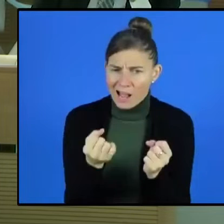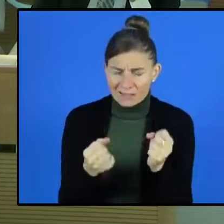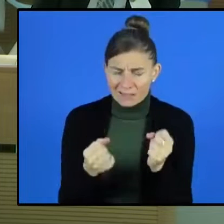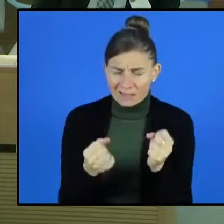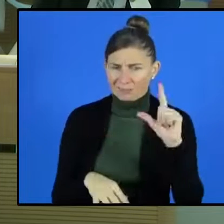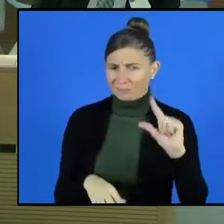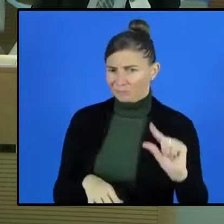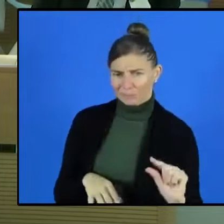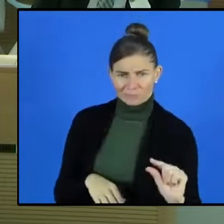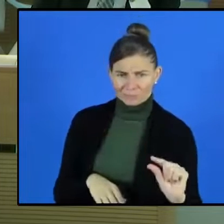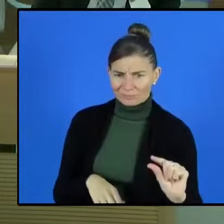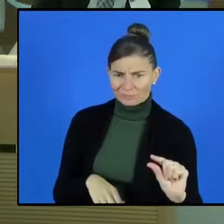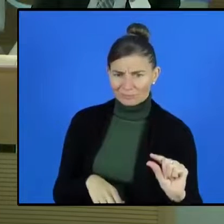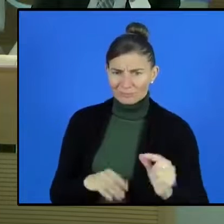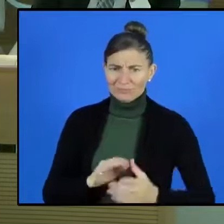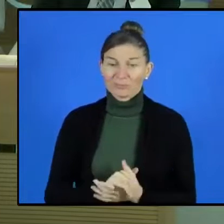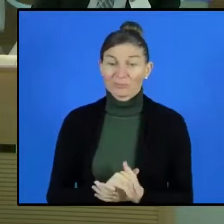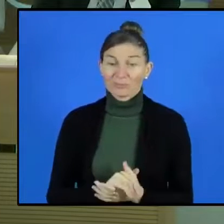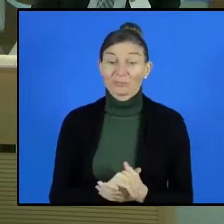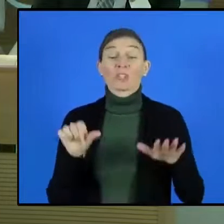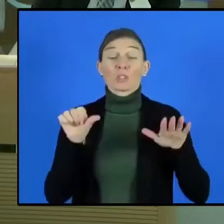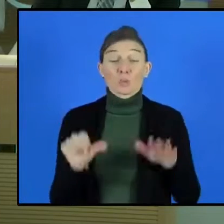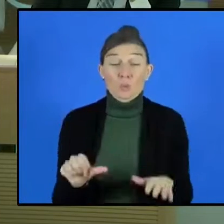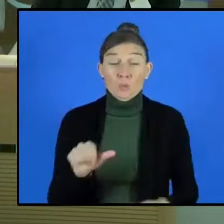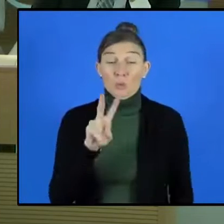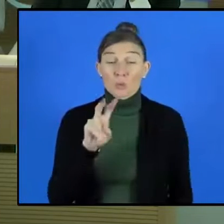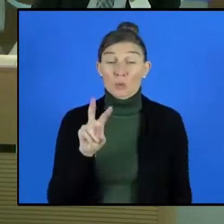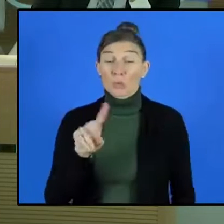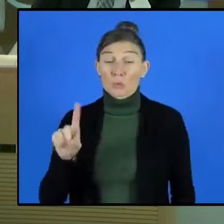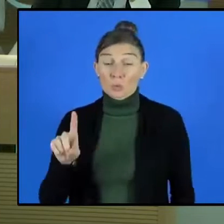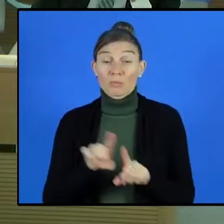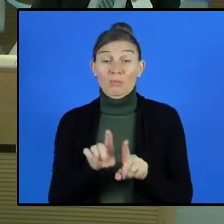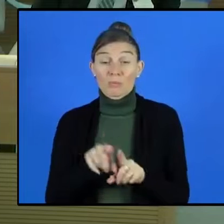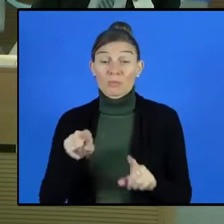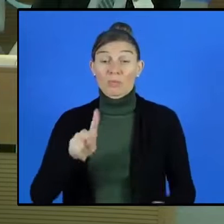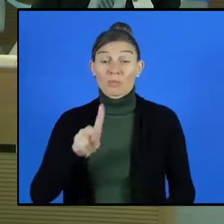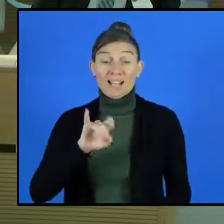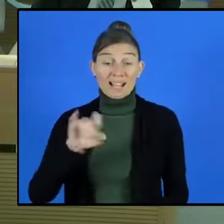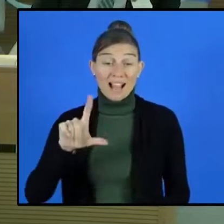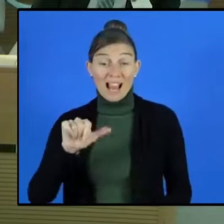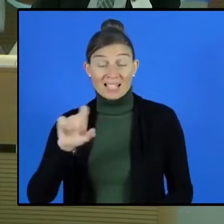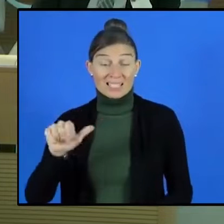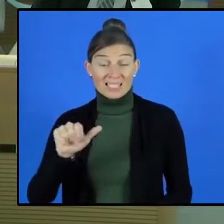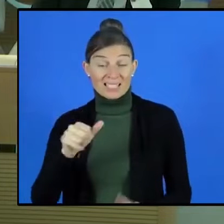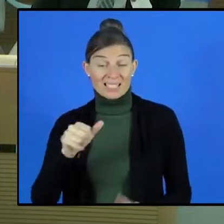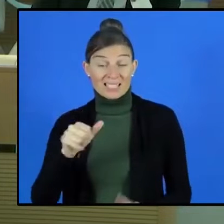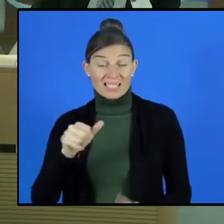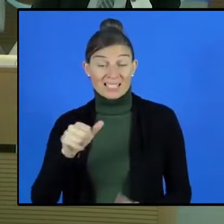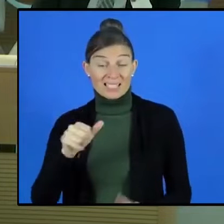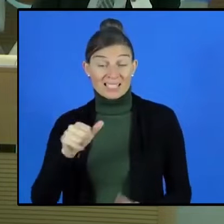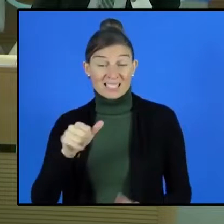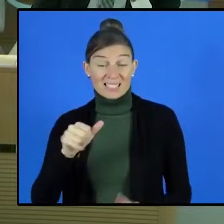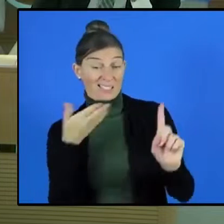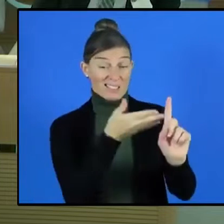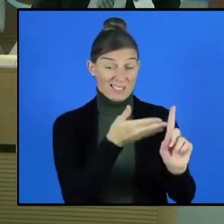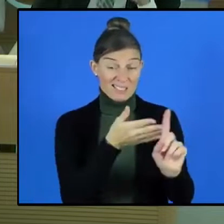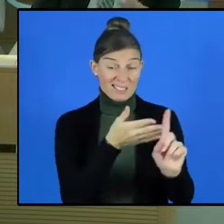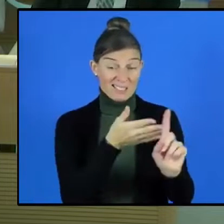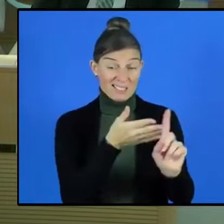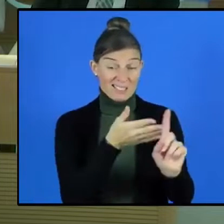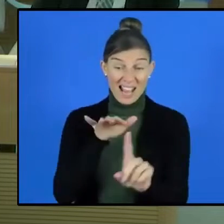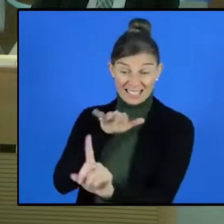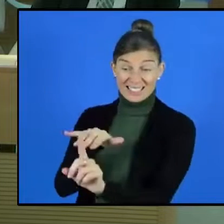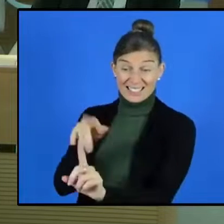In June 2021, Kailasa made a submission on the attacks of ASMT women in the session by the UN Committee on Elimination of